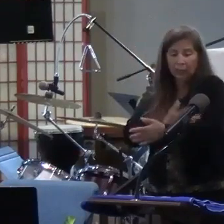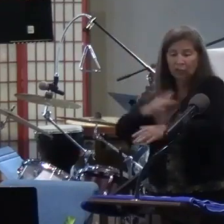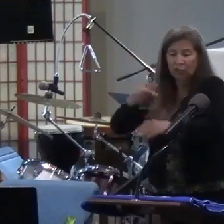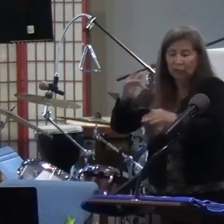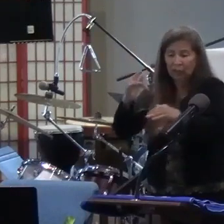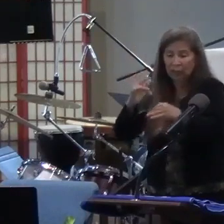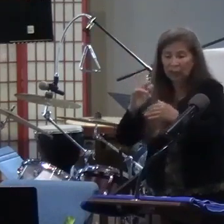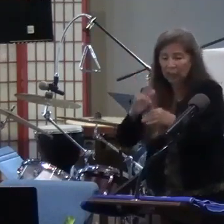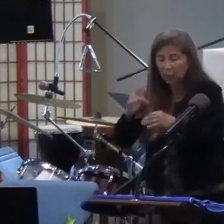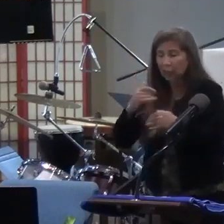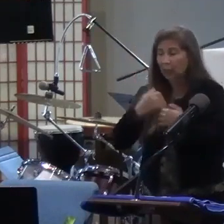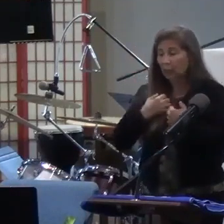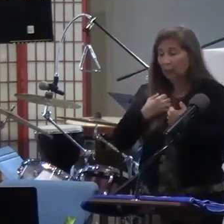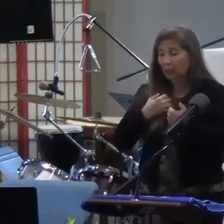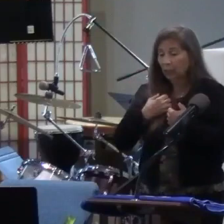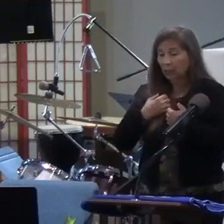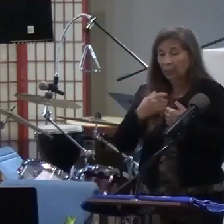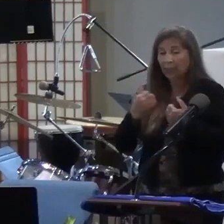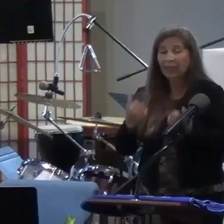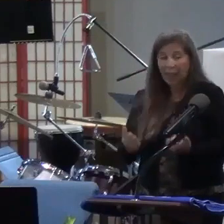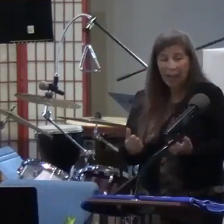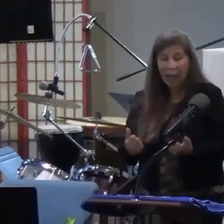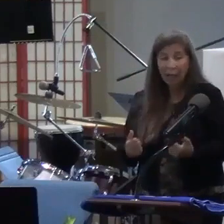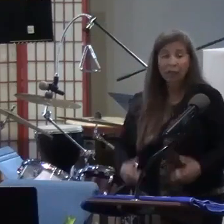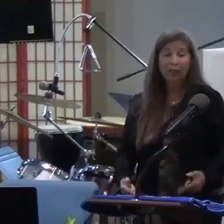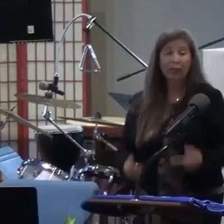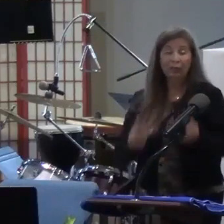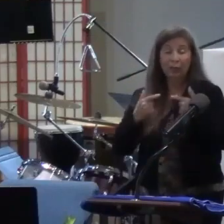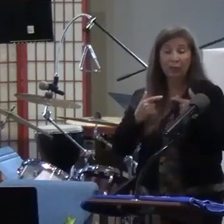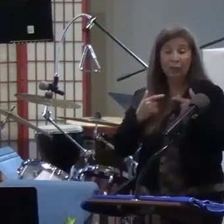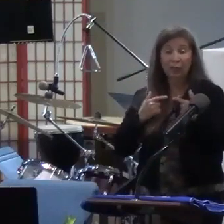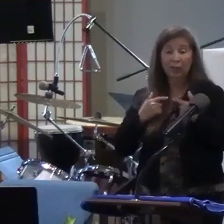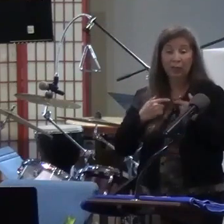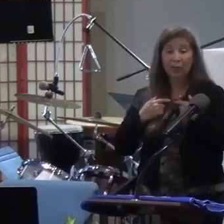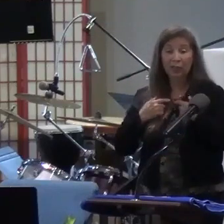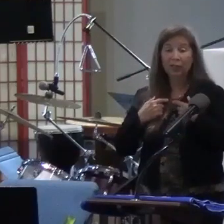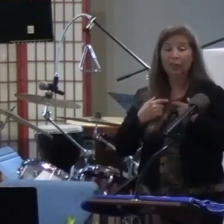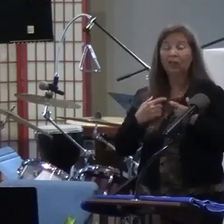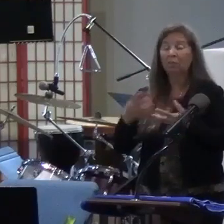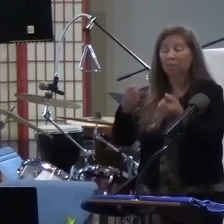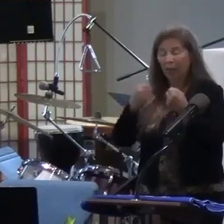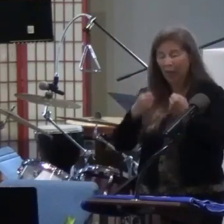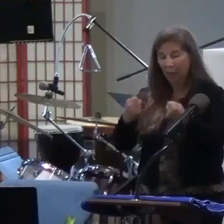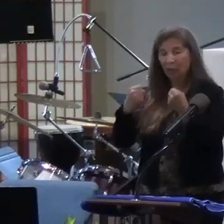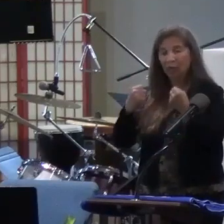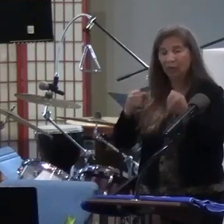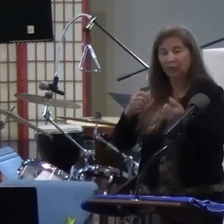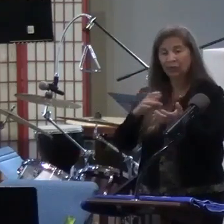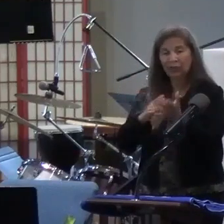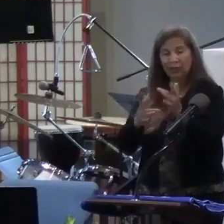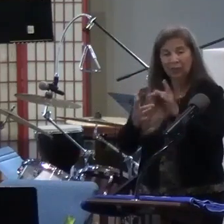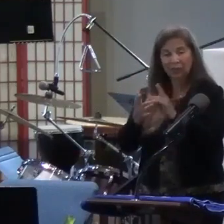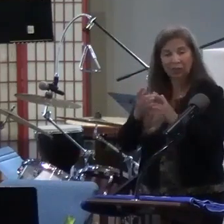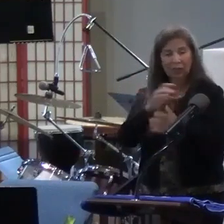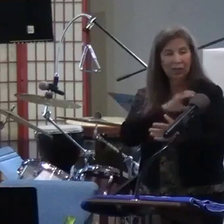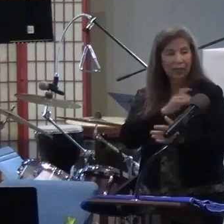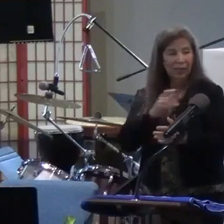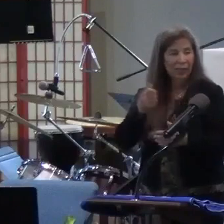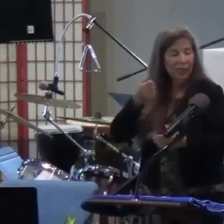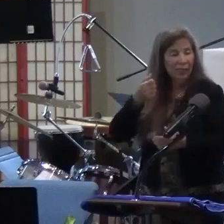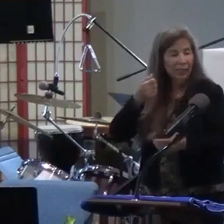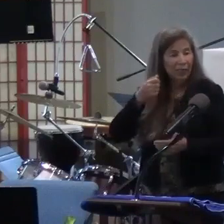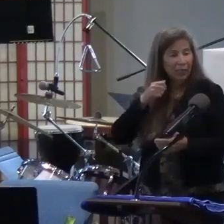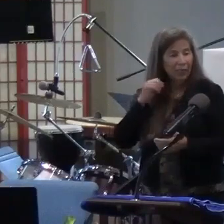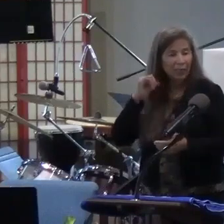made whole. And she was now the living embodiment of a testimony of the power of Jesus Christ. And if we